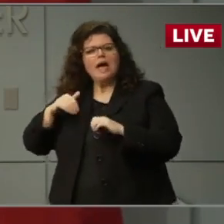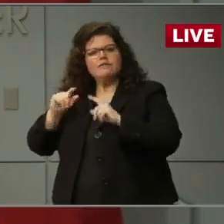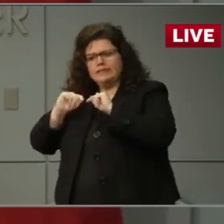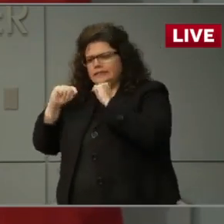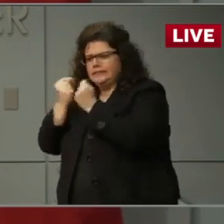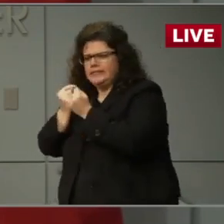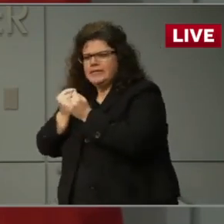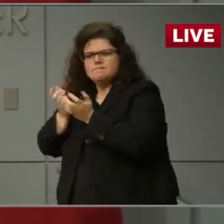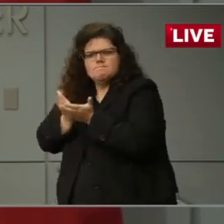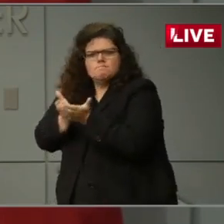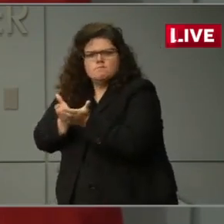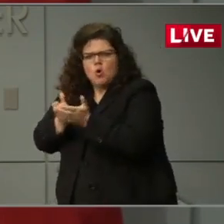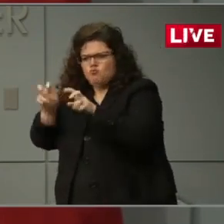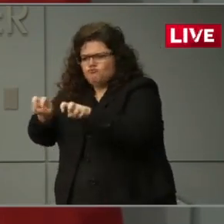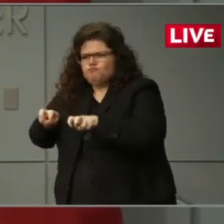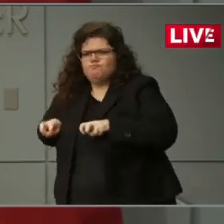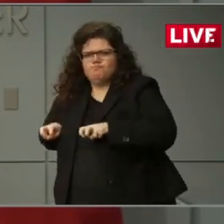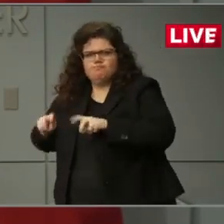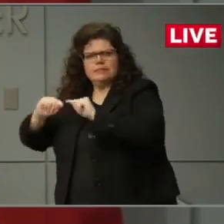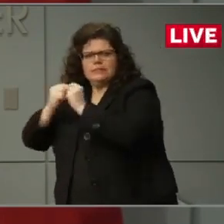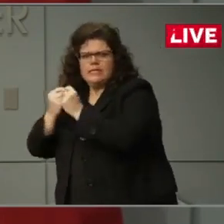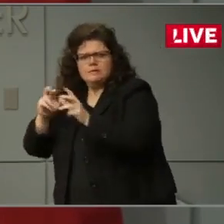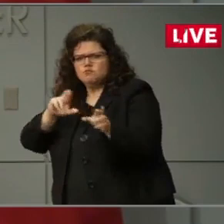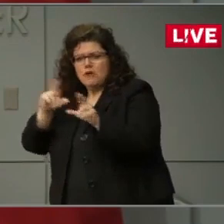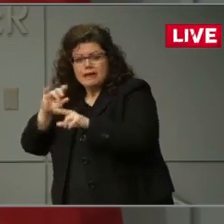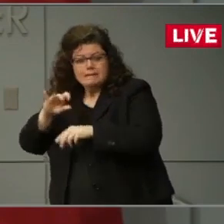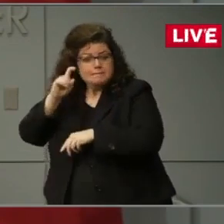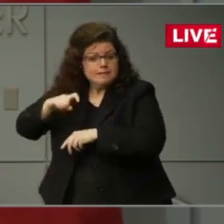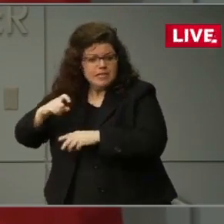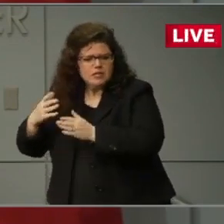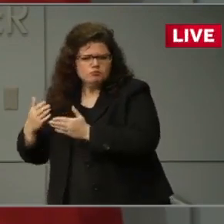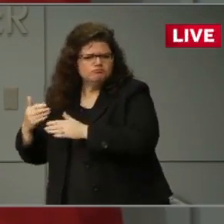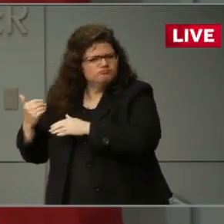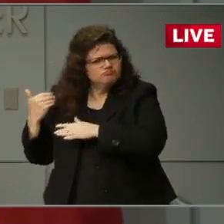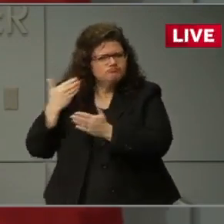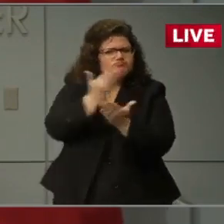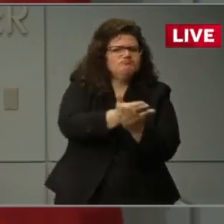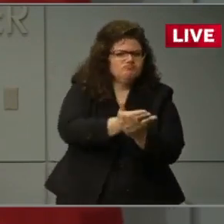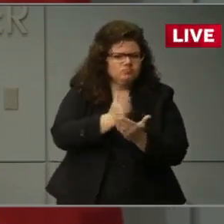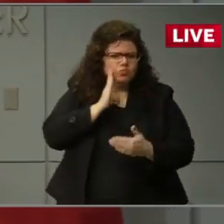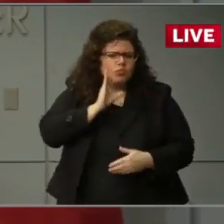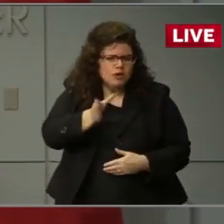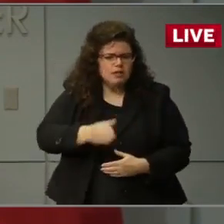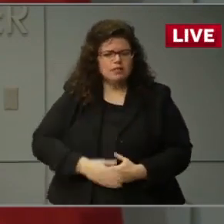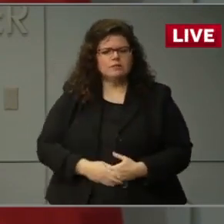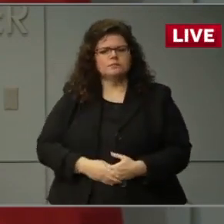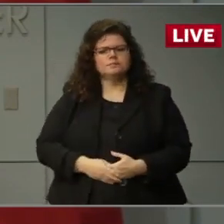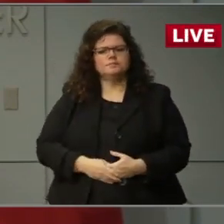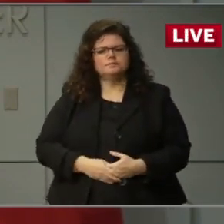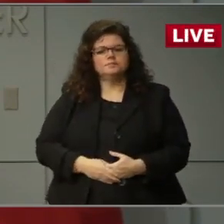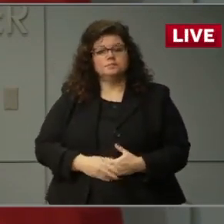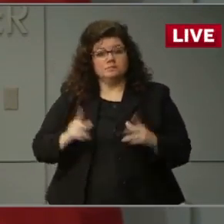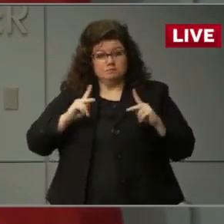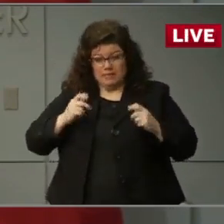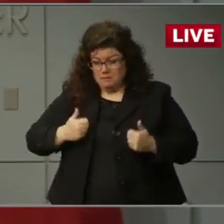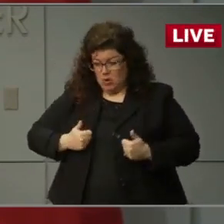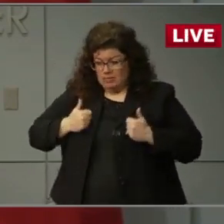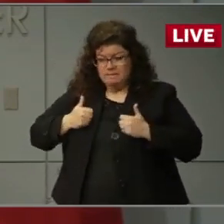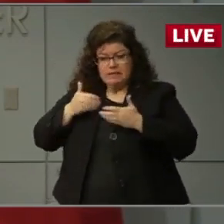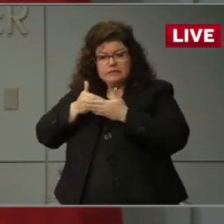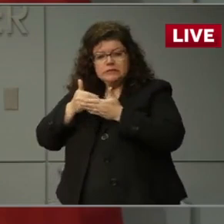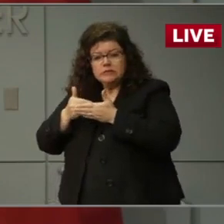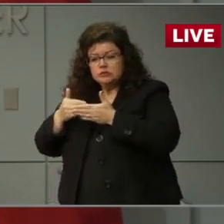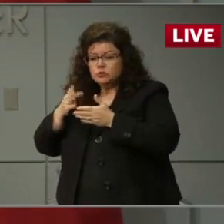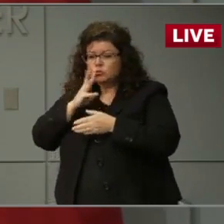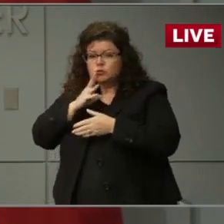on alert should they be needed in western North Carolina. Everyone, especially those living along rivers and